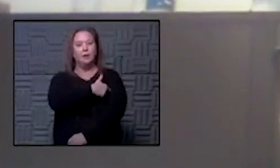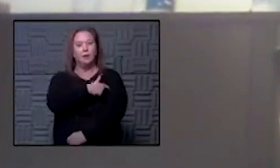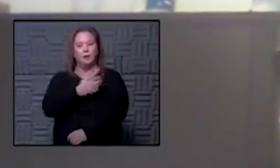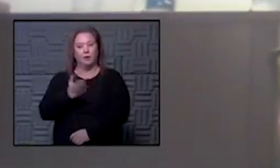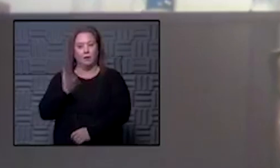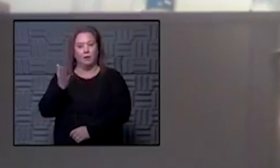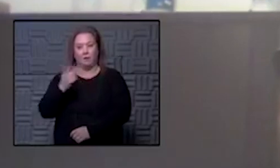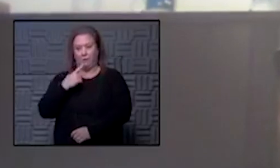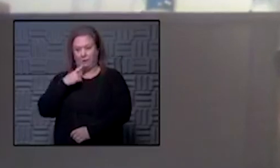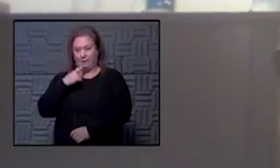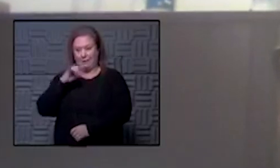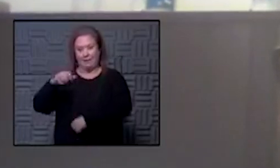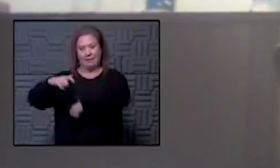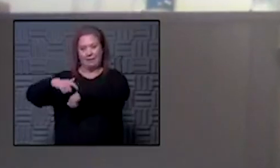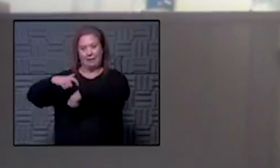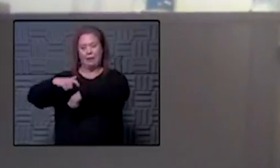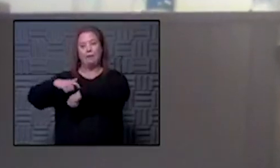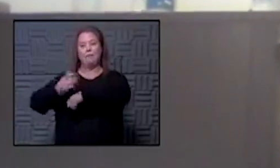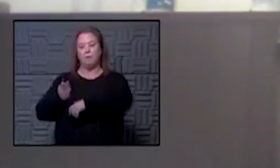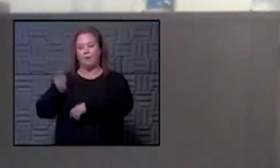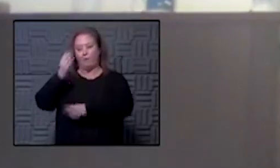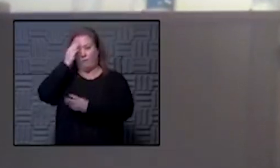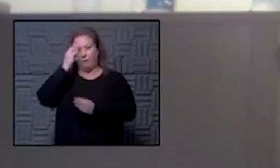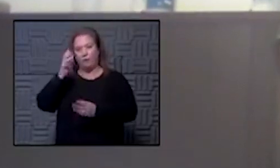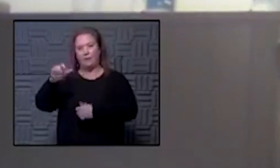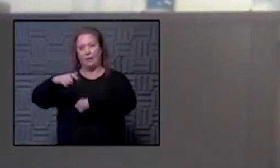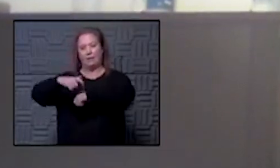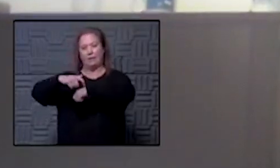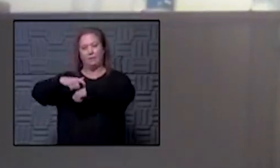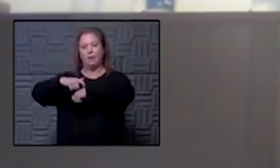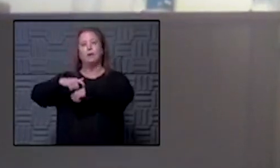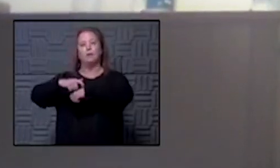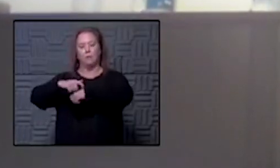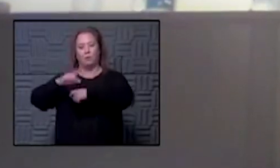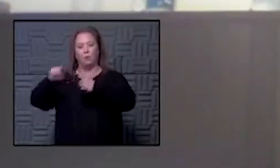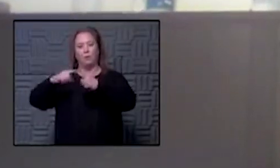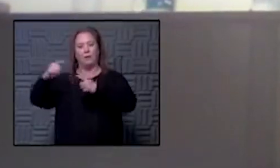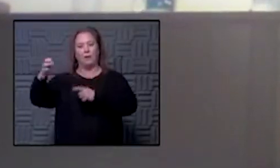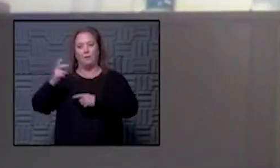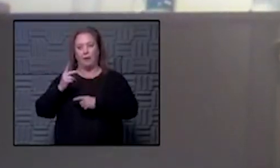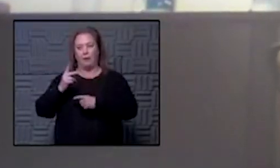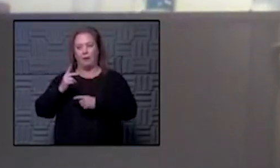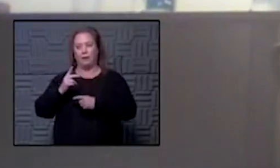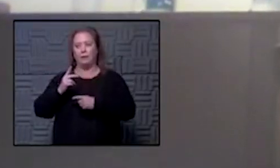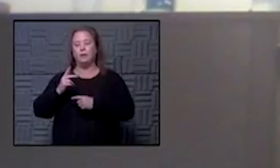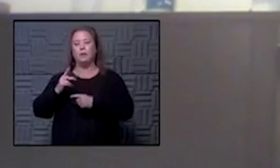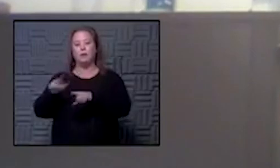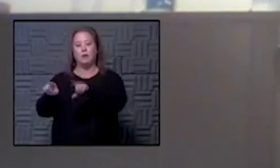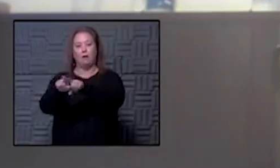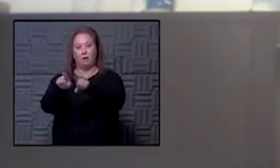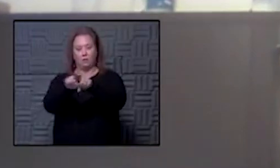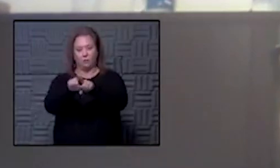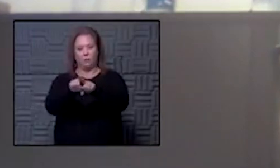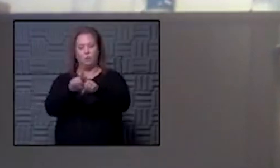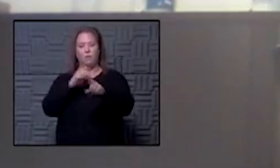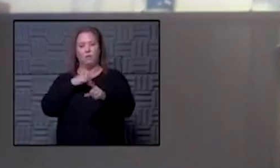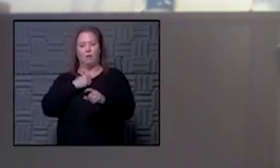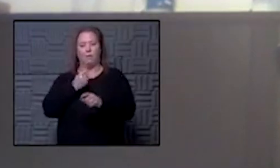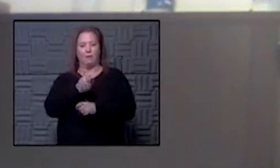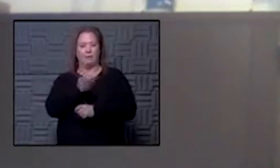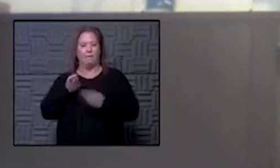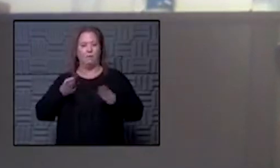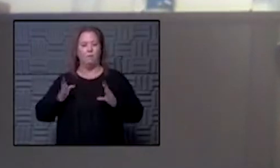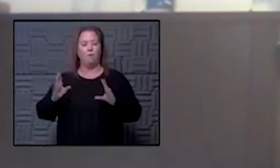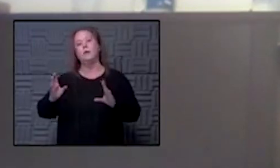will be told at that time given some information at that time is about when they need to return they'll also we'll have multiple ways